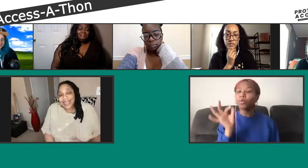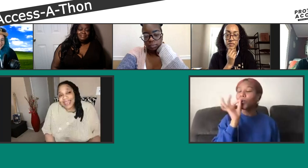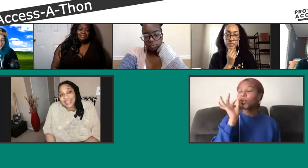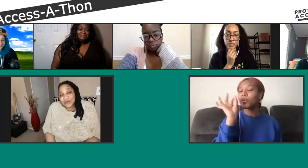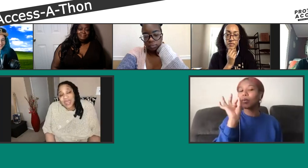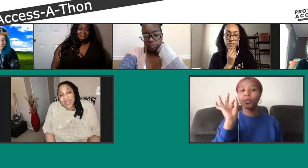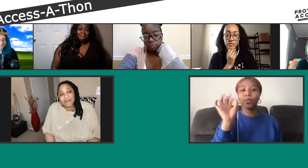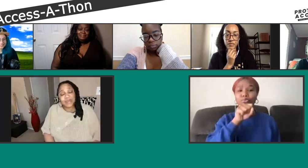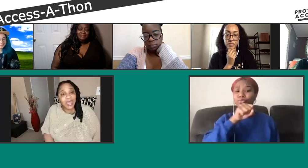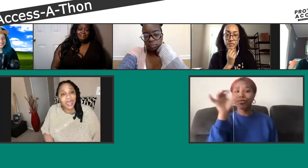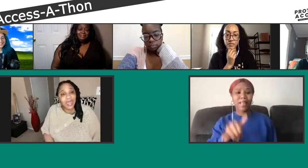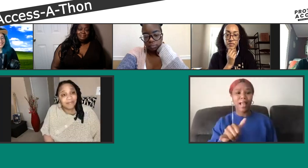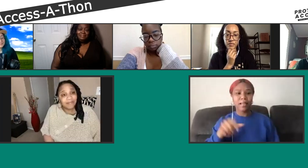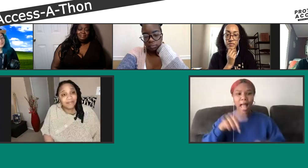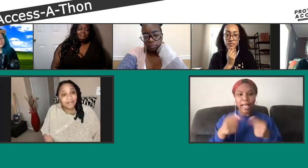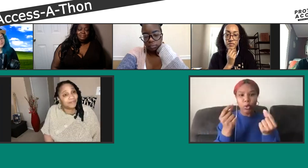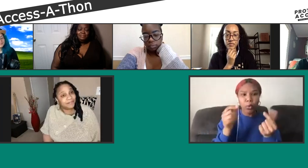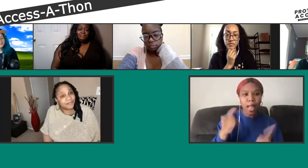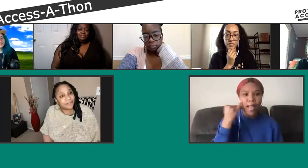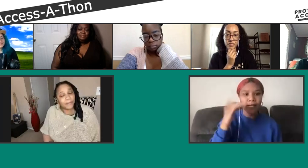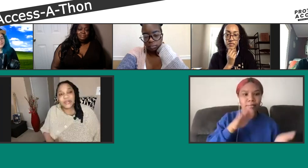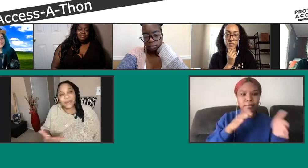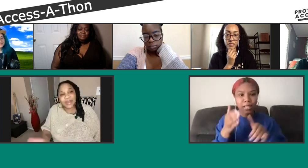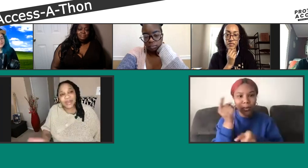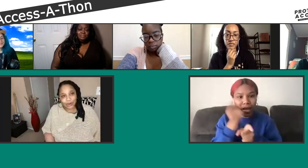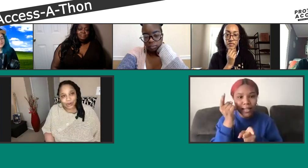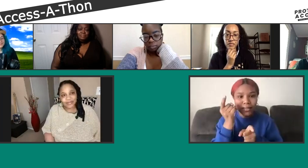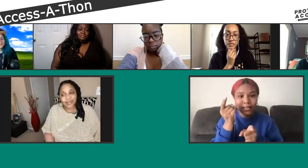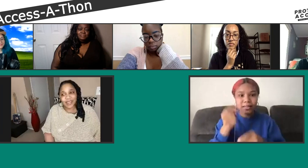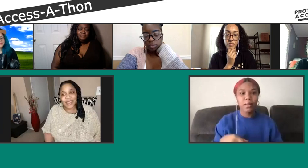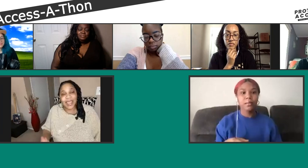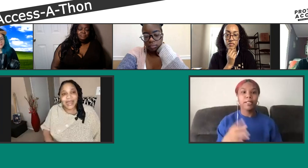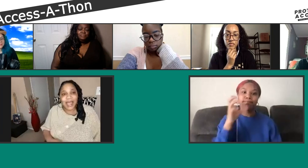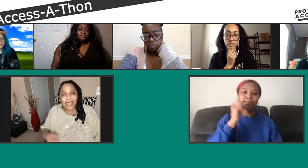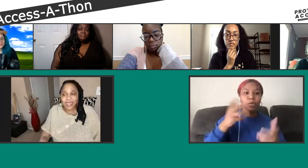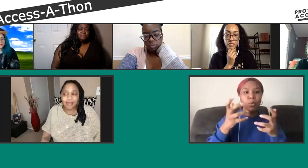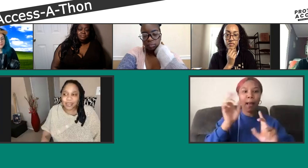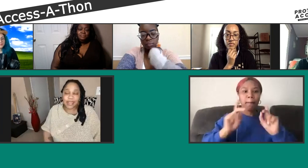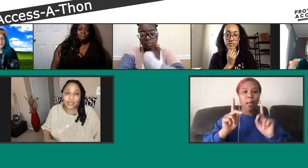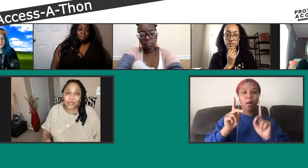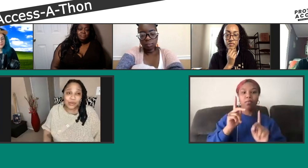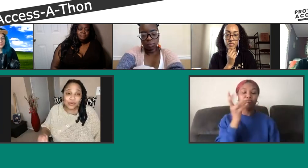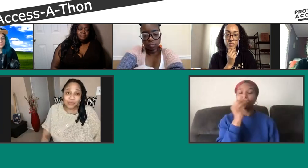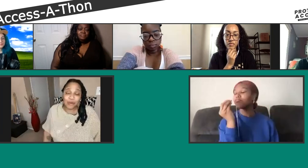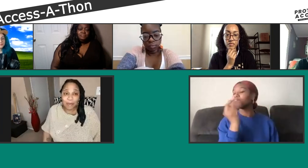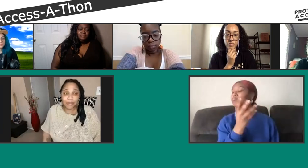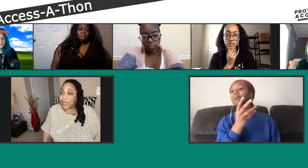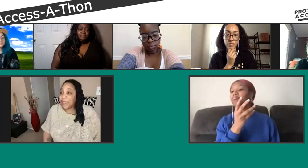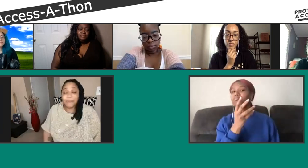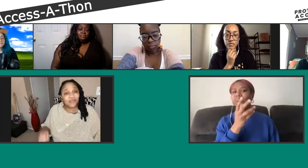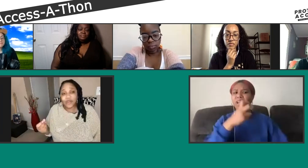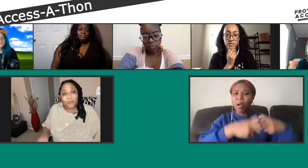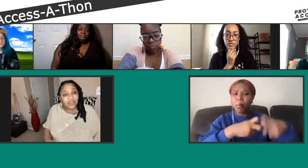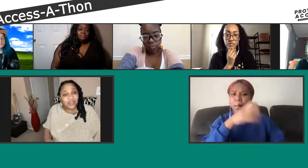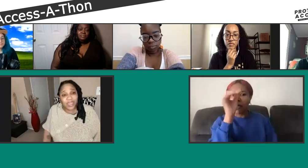I can't do that if I'm dead. But nobody cares. And not caring is a huge problem.